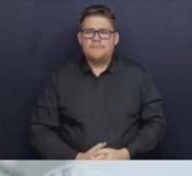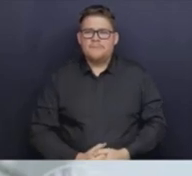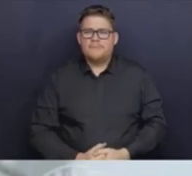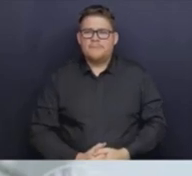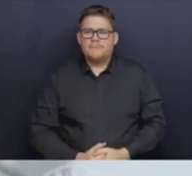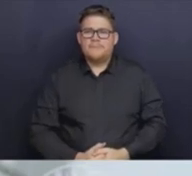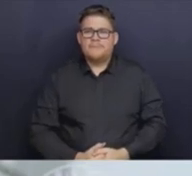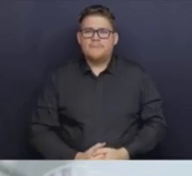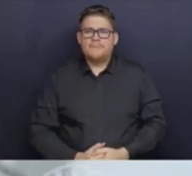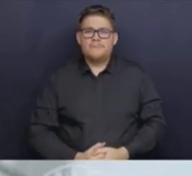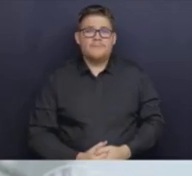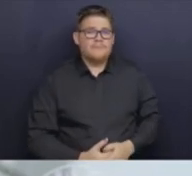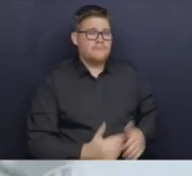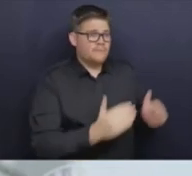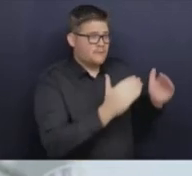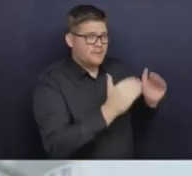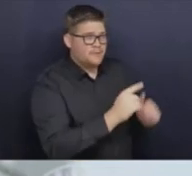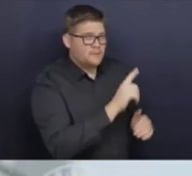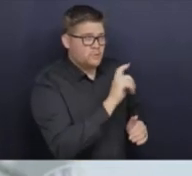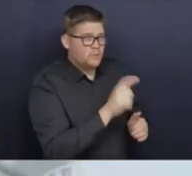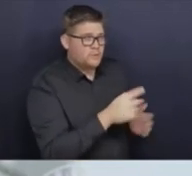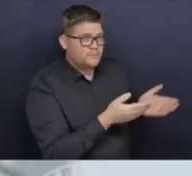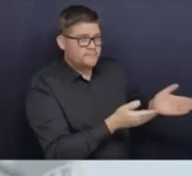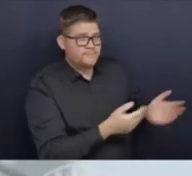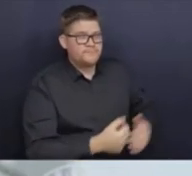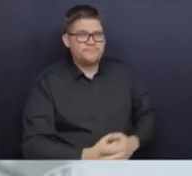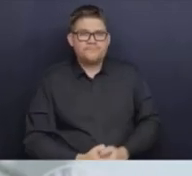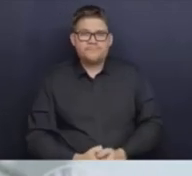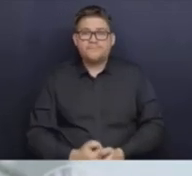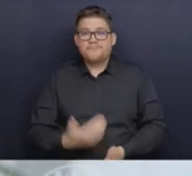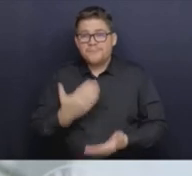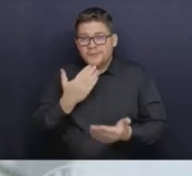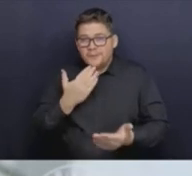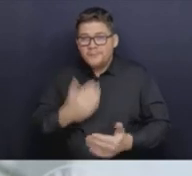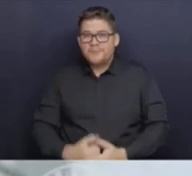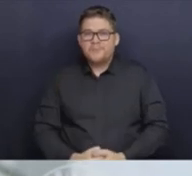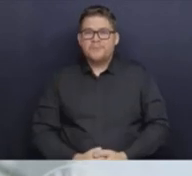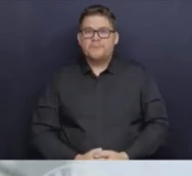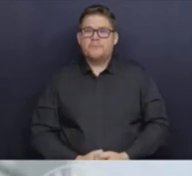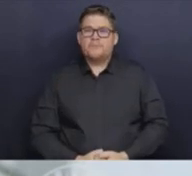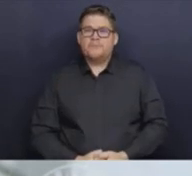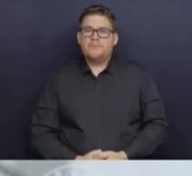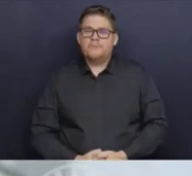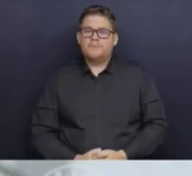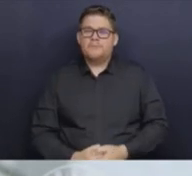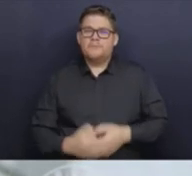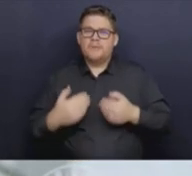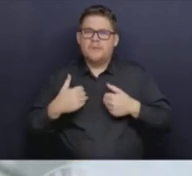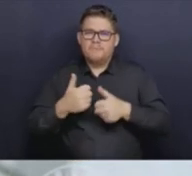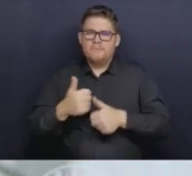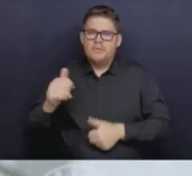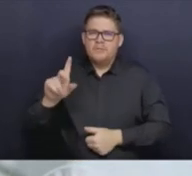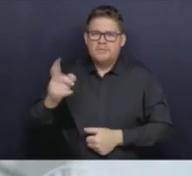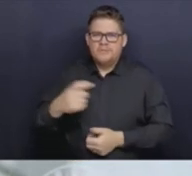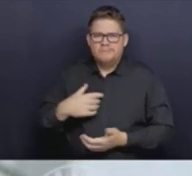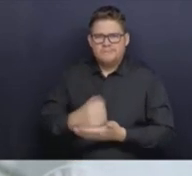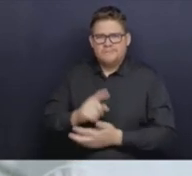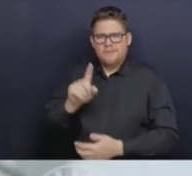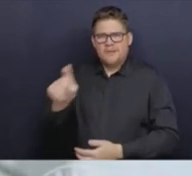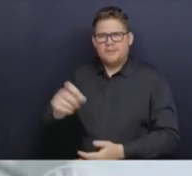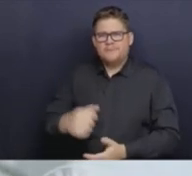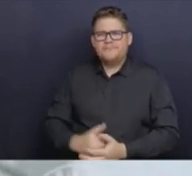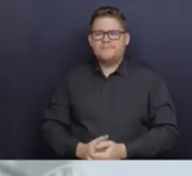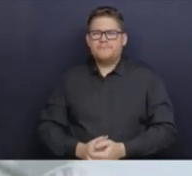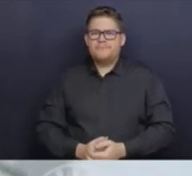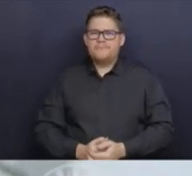Yeah, hi, good afternoon. Thank you for taking my question. Much appreciated. A question to the Minister. What if any timelines